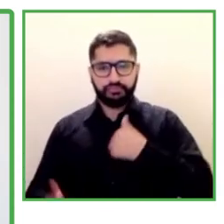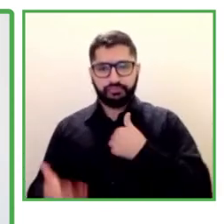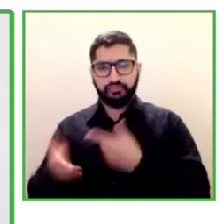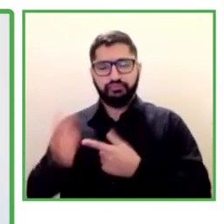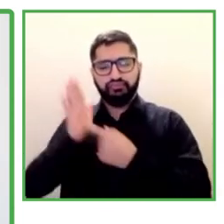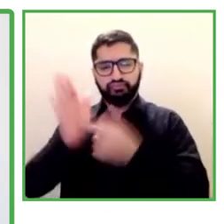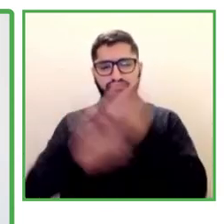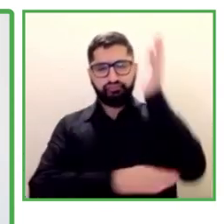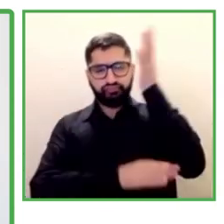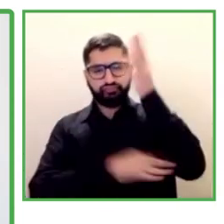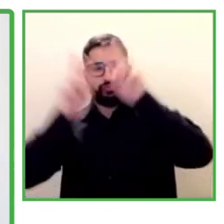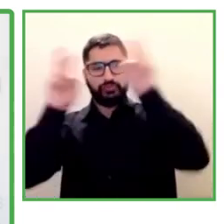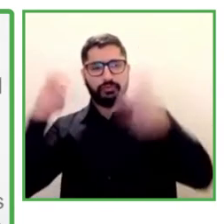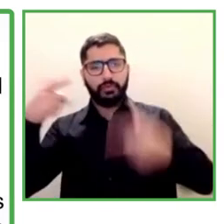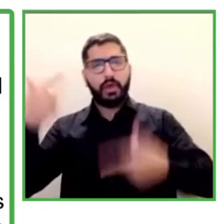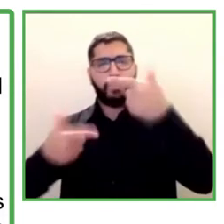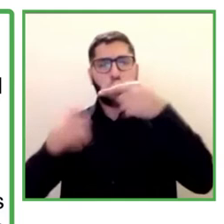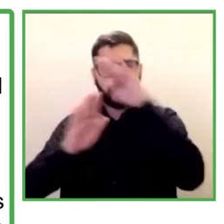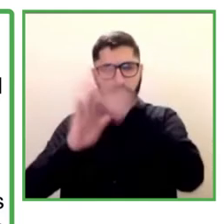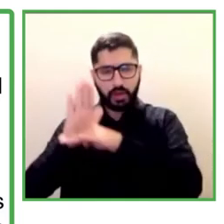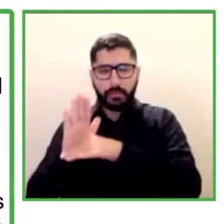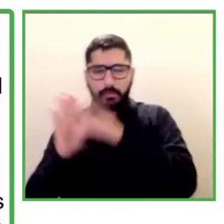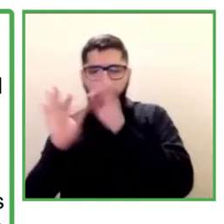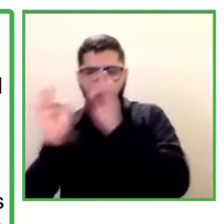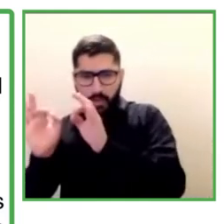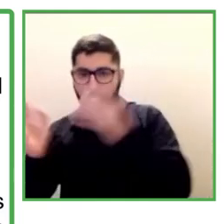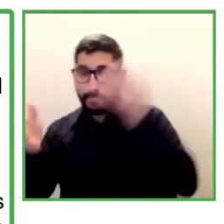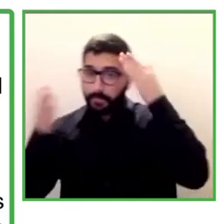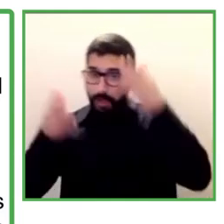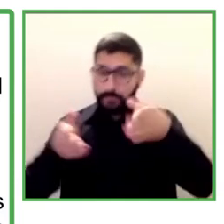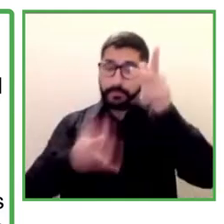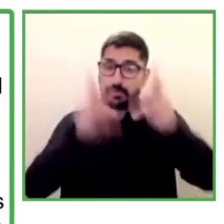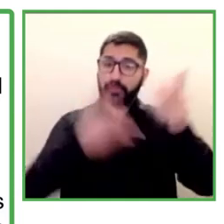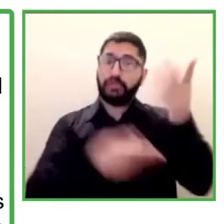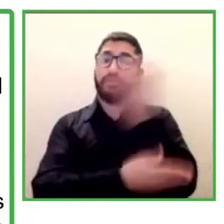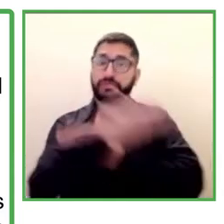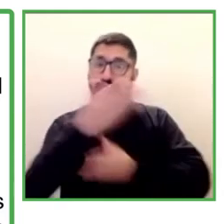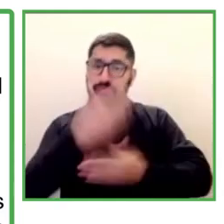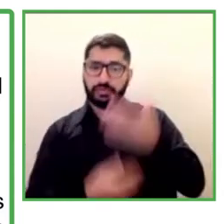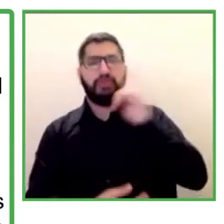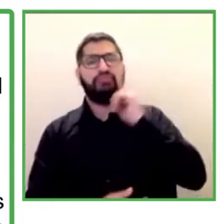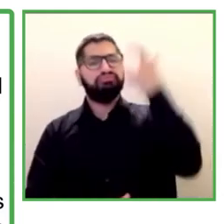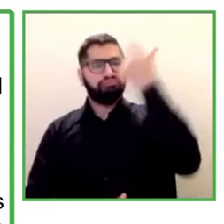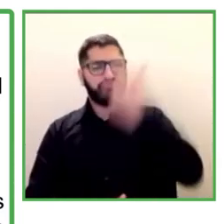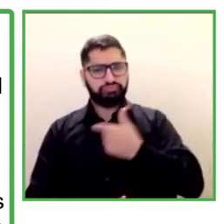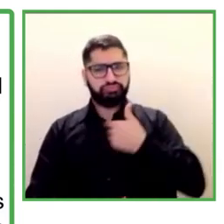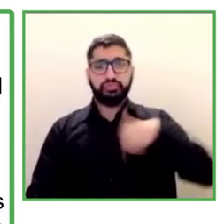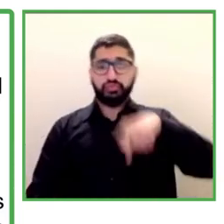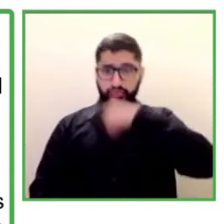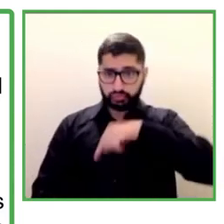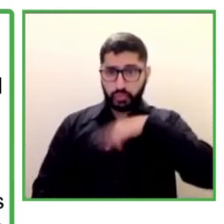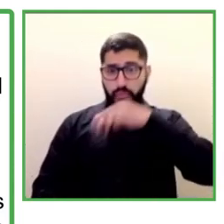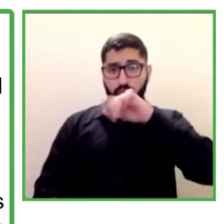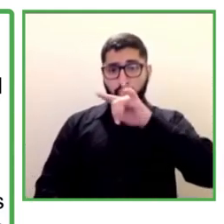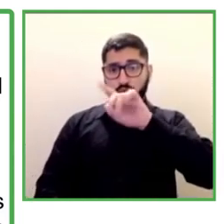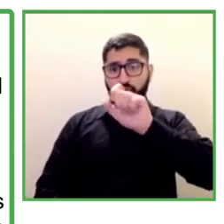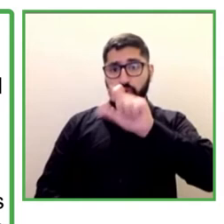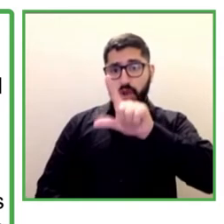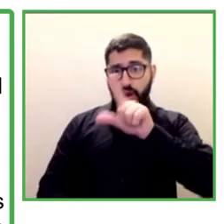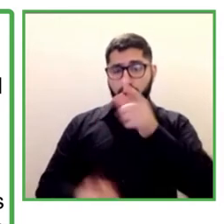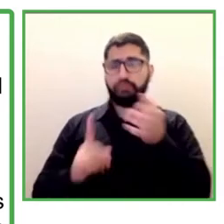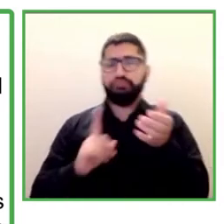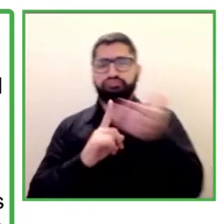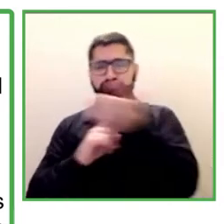developing and all of the programs that we have for people with disabilities. We are a mutual security. We